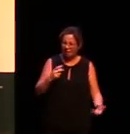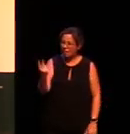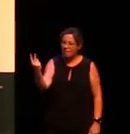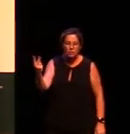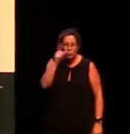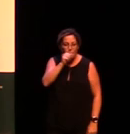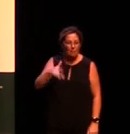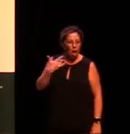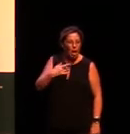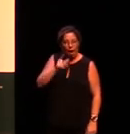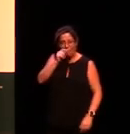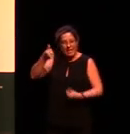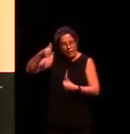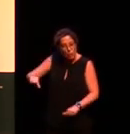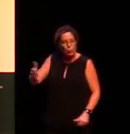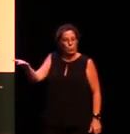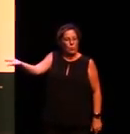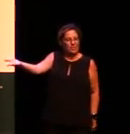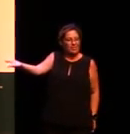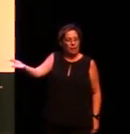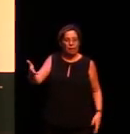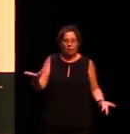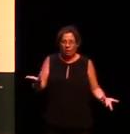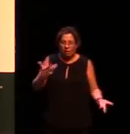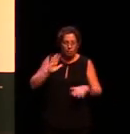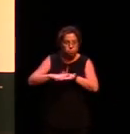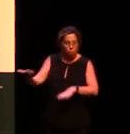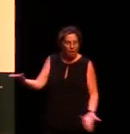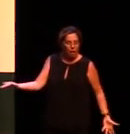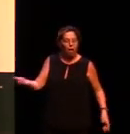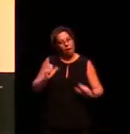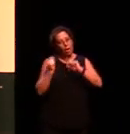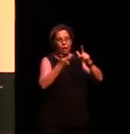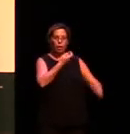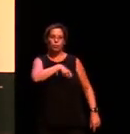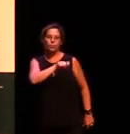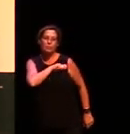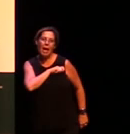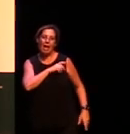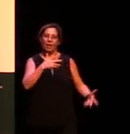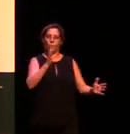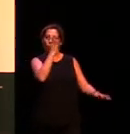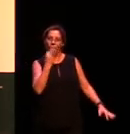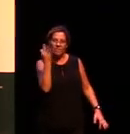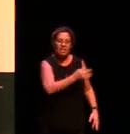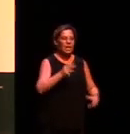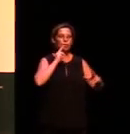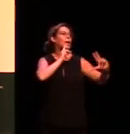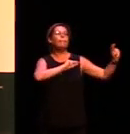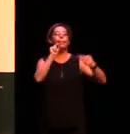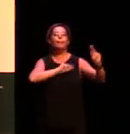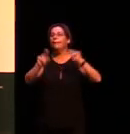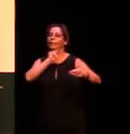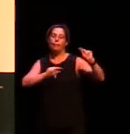that you'll be able to use like Spanish or German or French or something that you could go and actually speak to more people in?